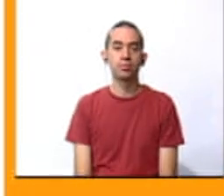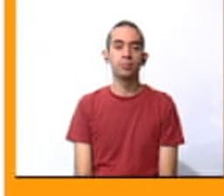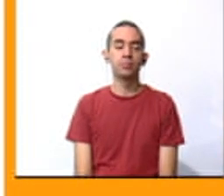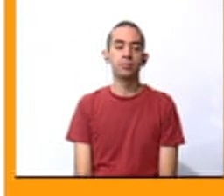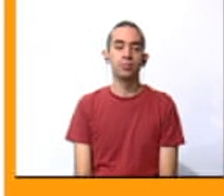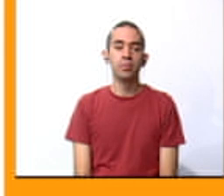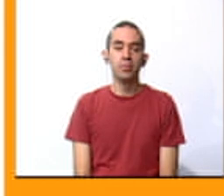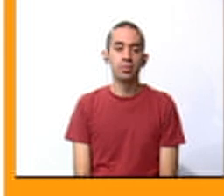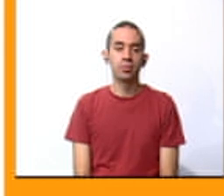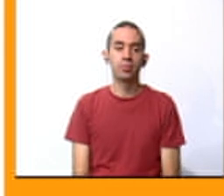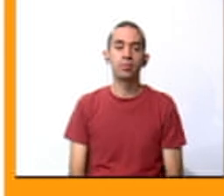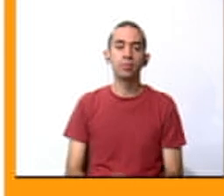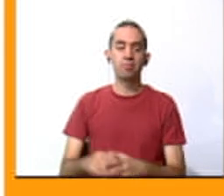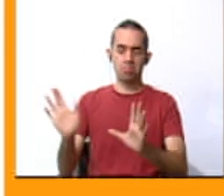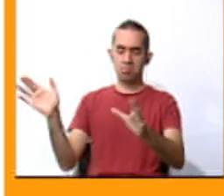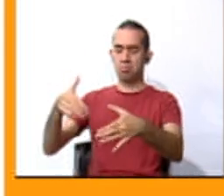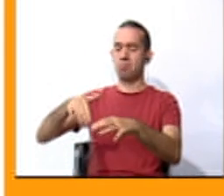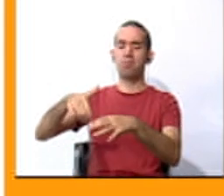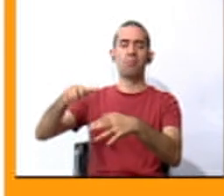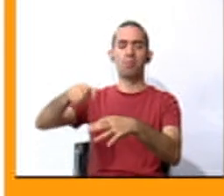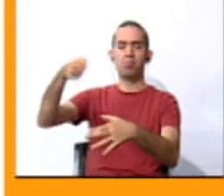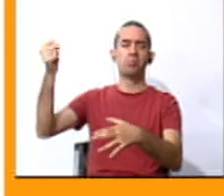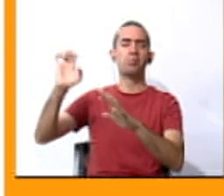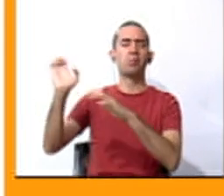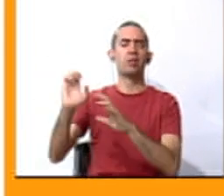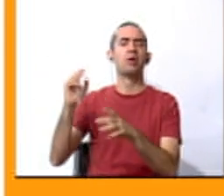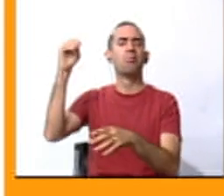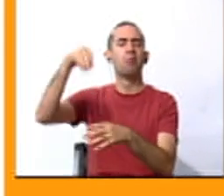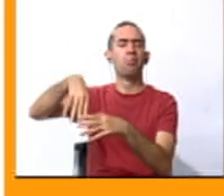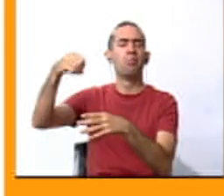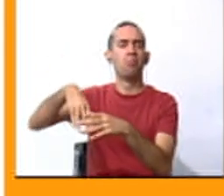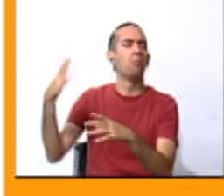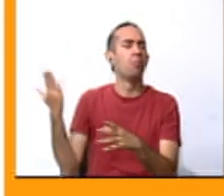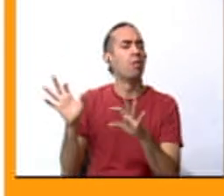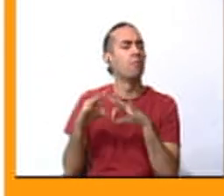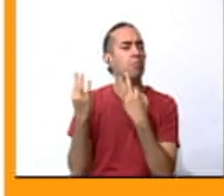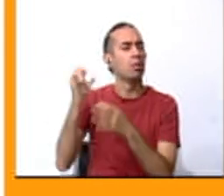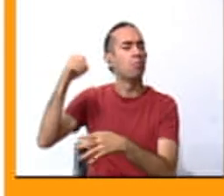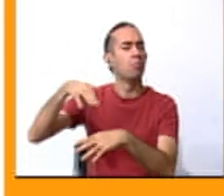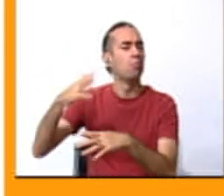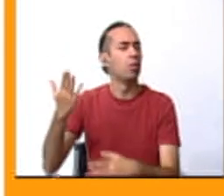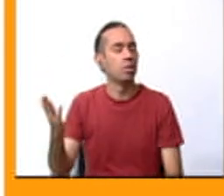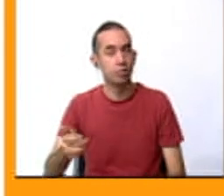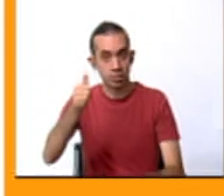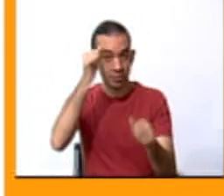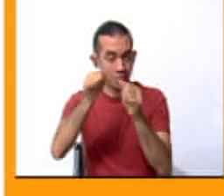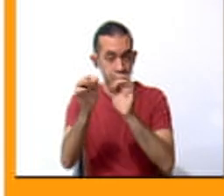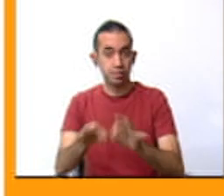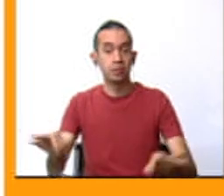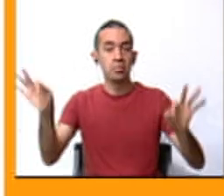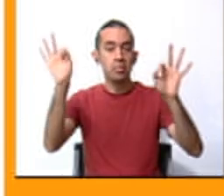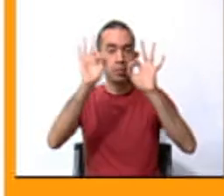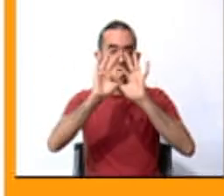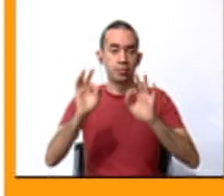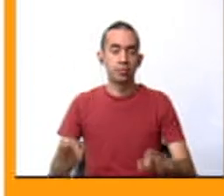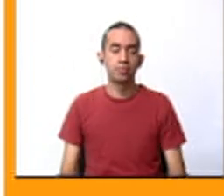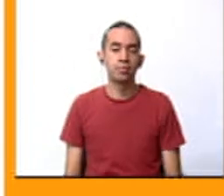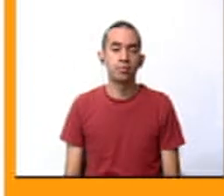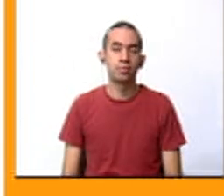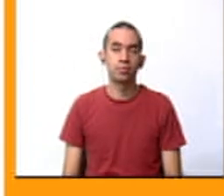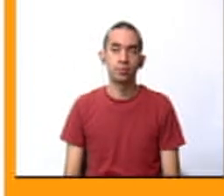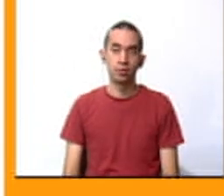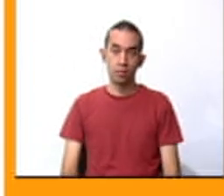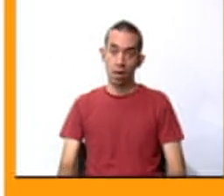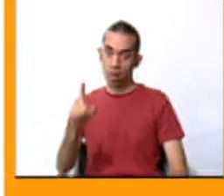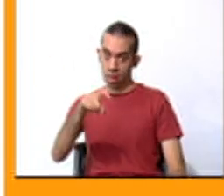puts in the emergency kit. And remember, it's important to prepare even for